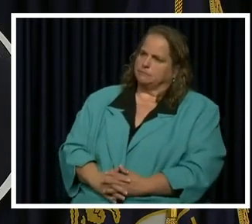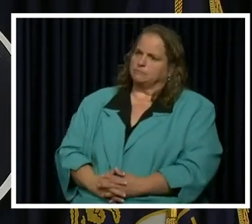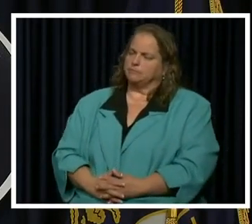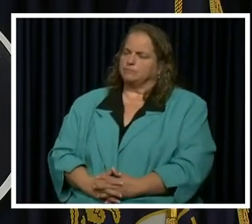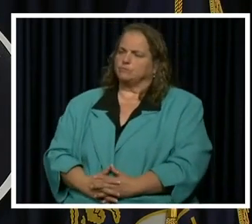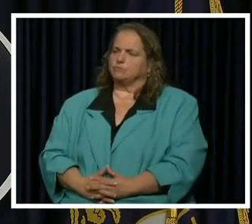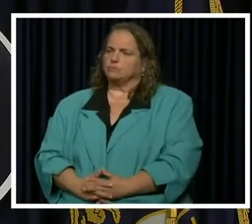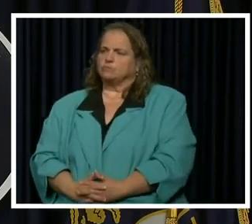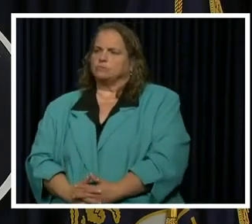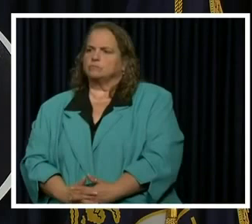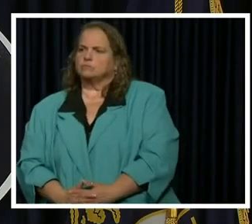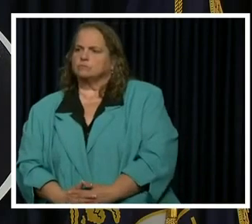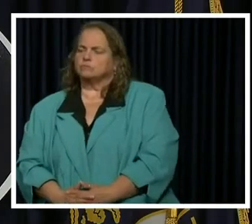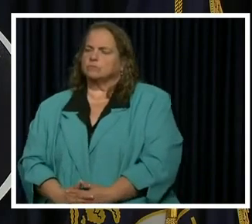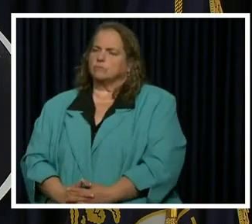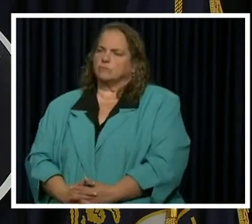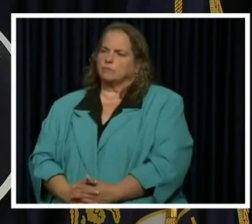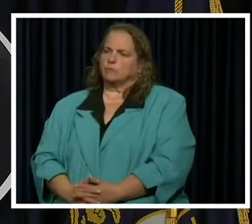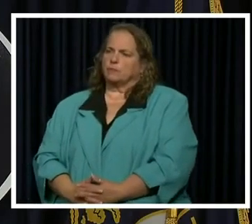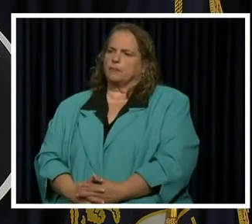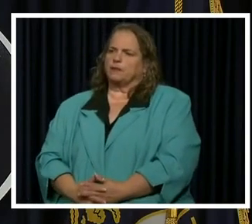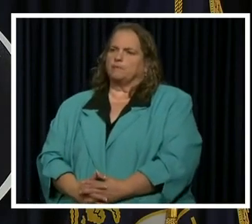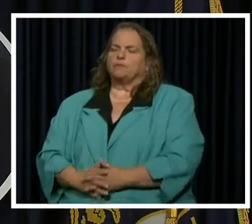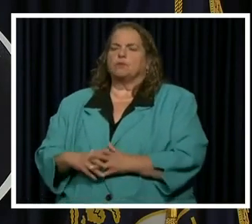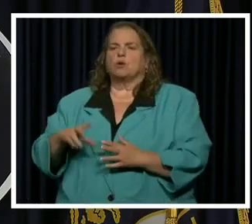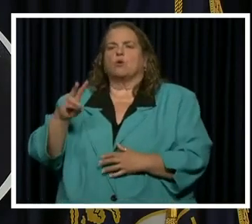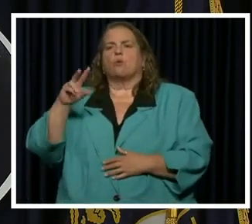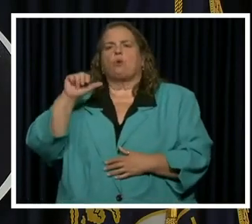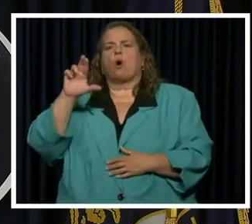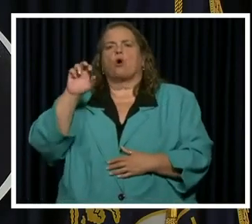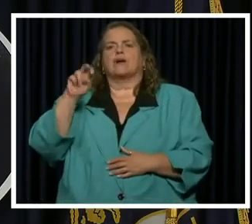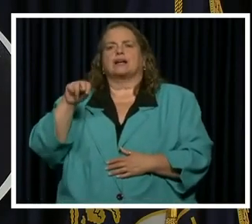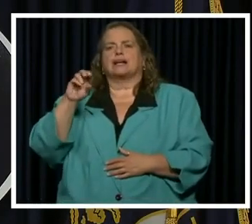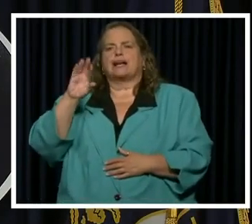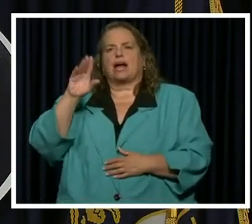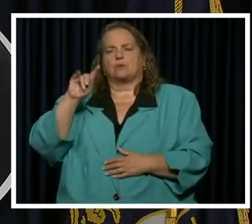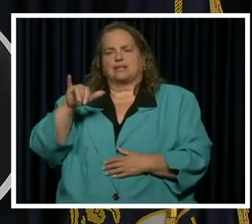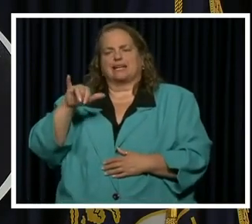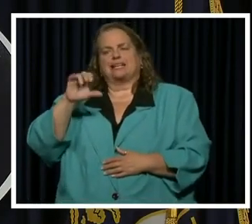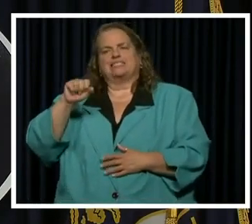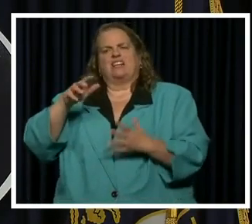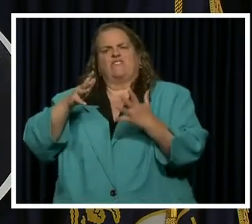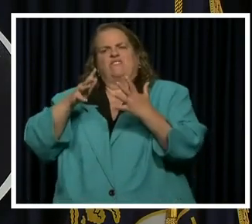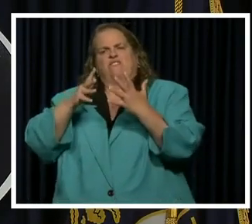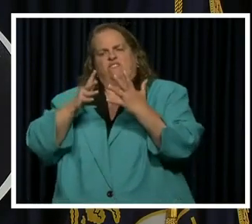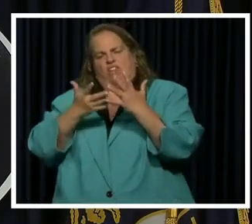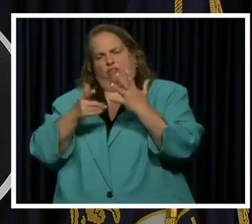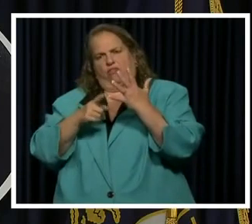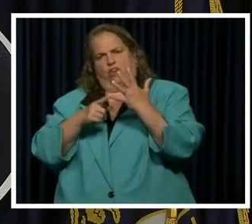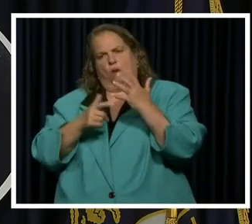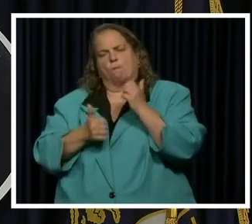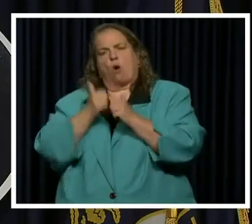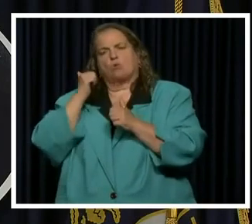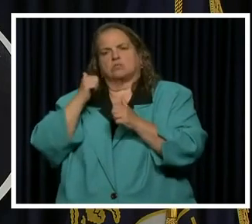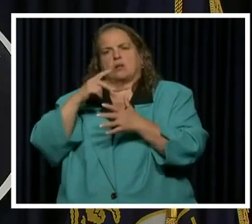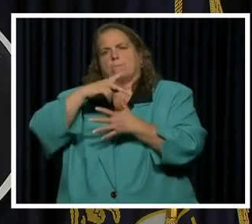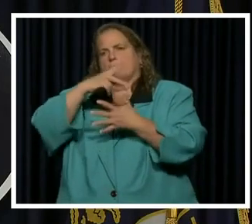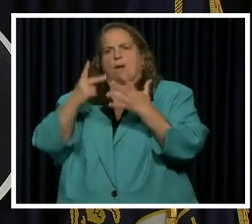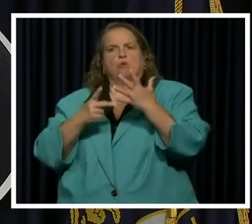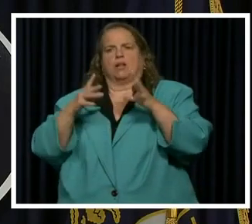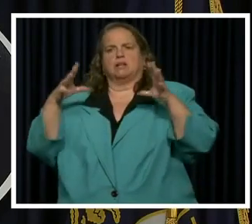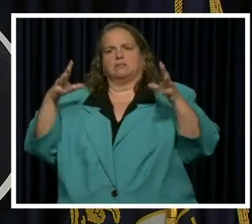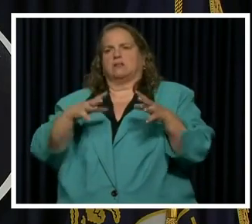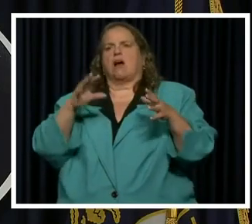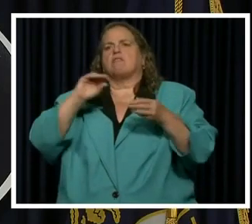Warren County is the fifth most populous county, yet it has the second most populous or second highest number of